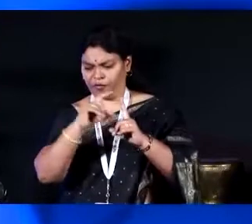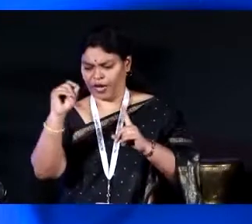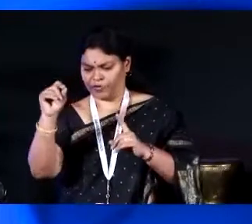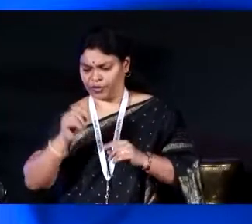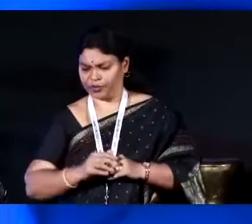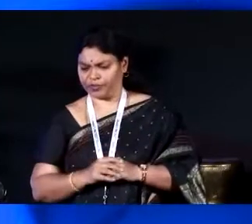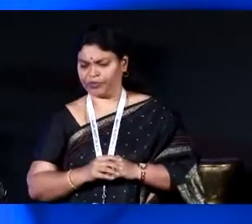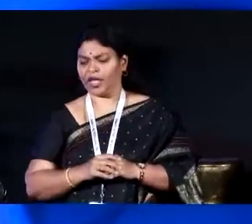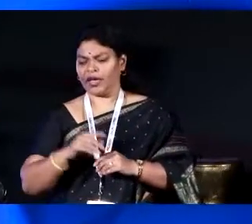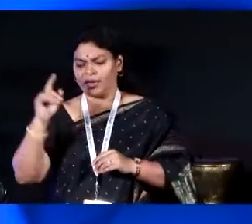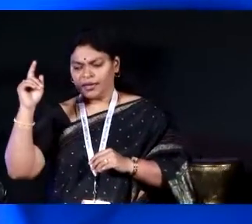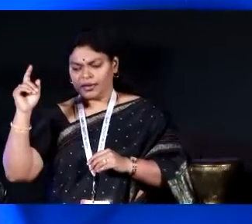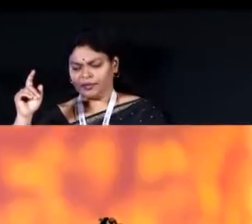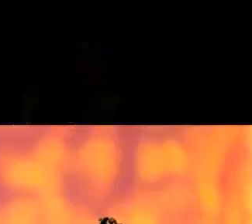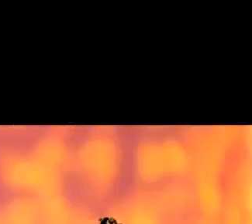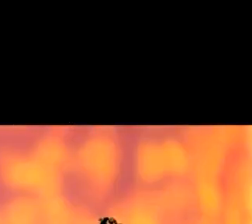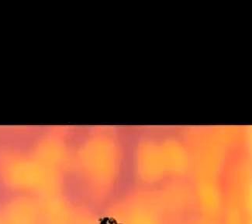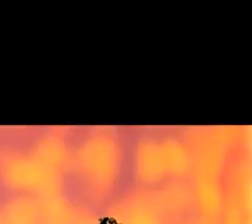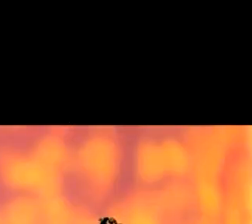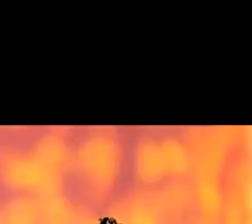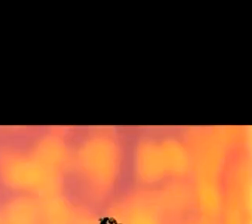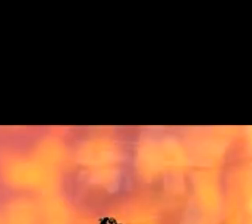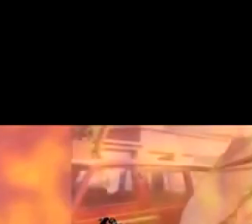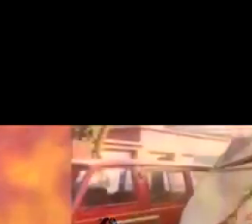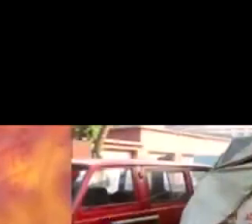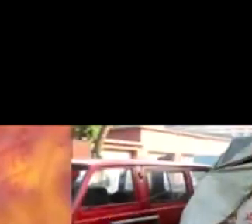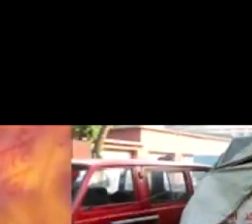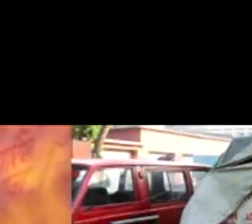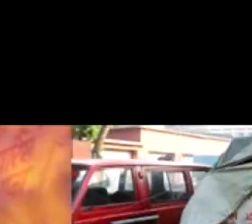So, let me just touch upon this small story of non-issues, you know.